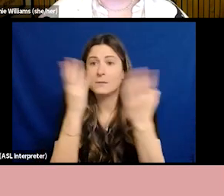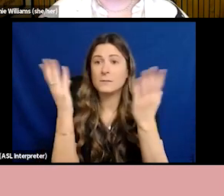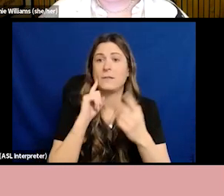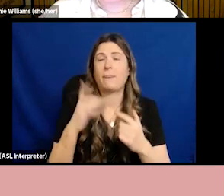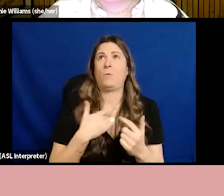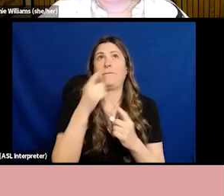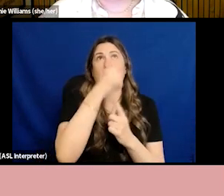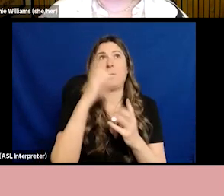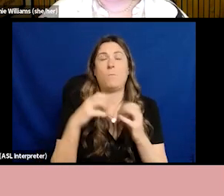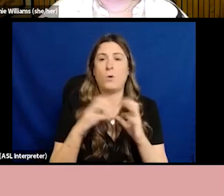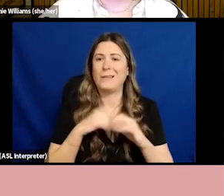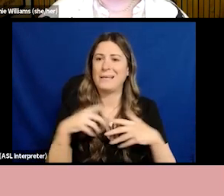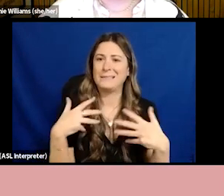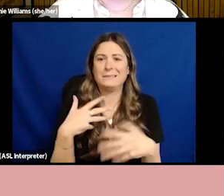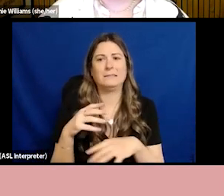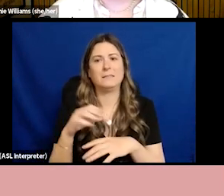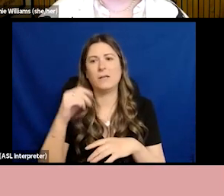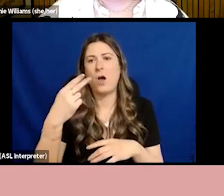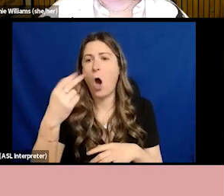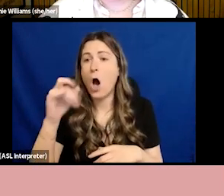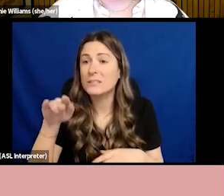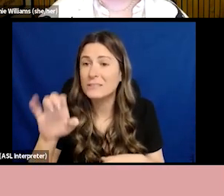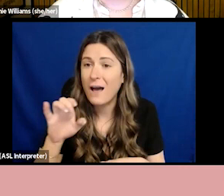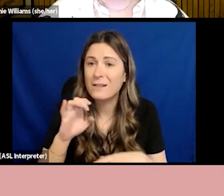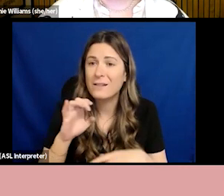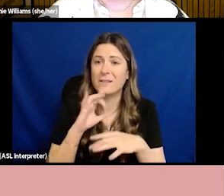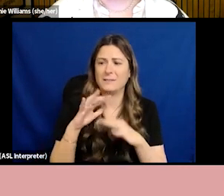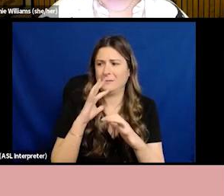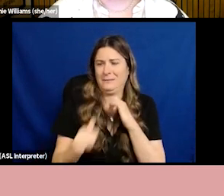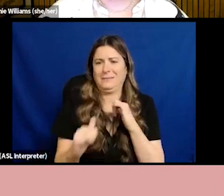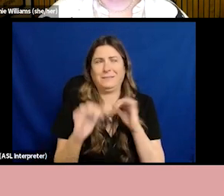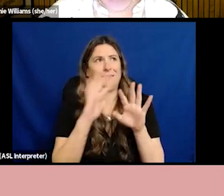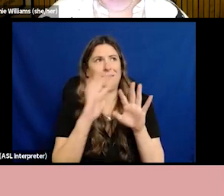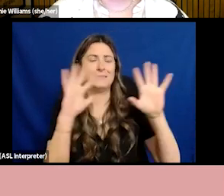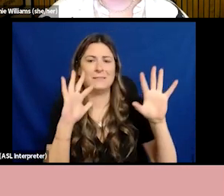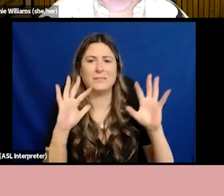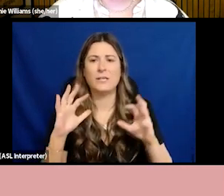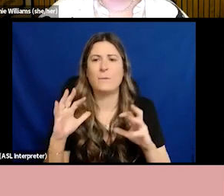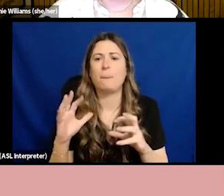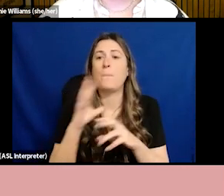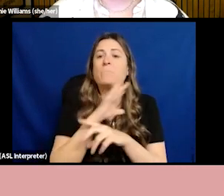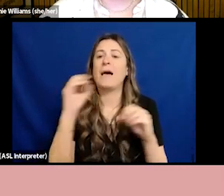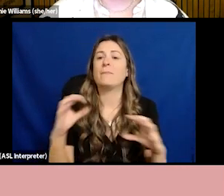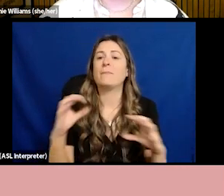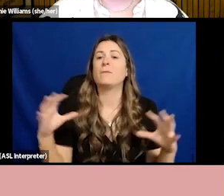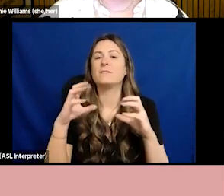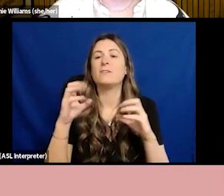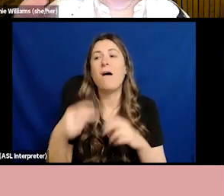and they are less likely to apply for and be given promotions and they are more likely to be disciplined or judged harshly.